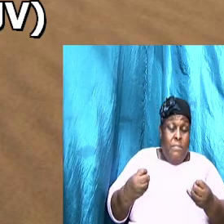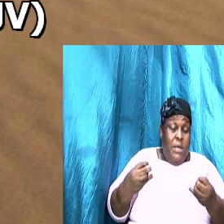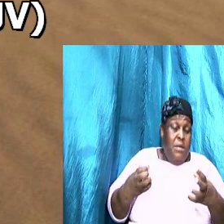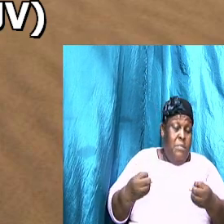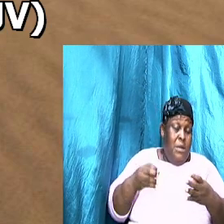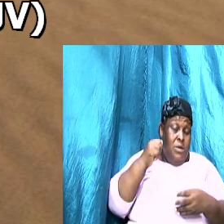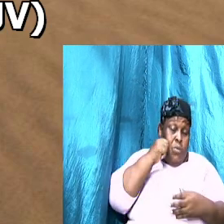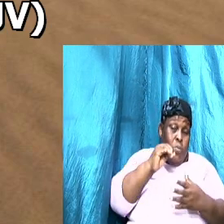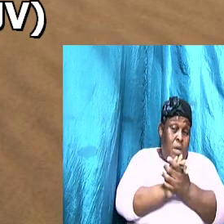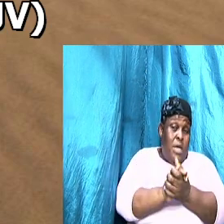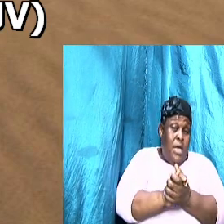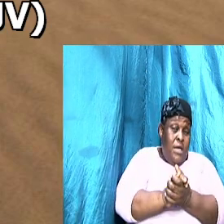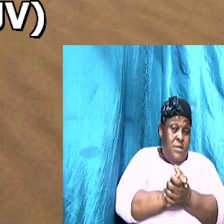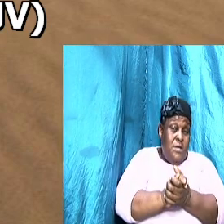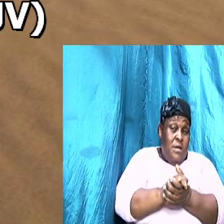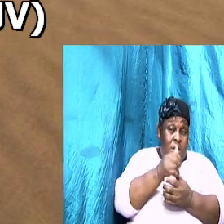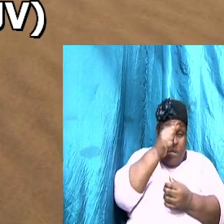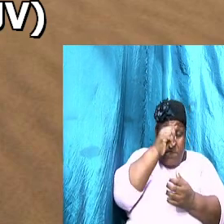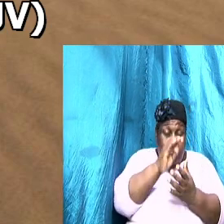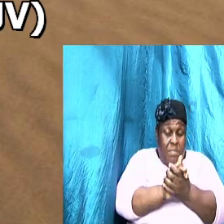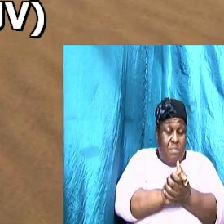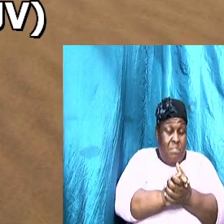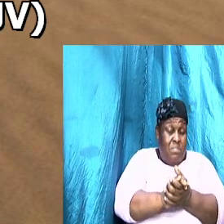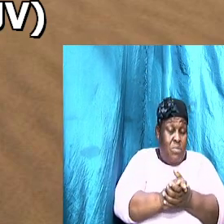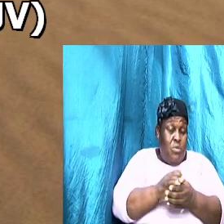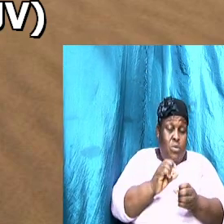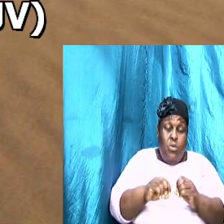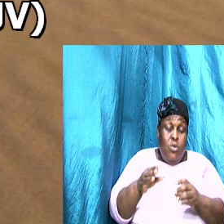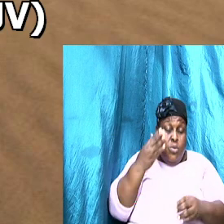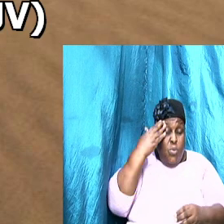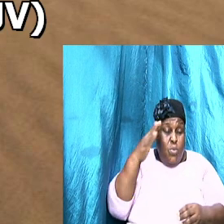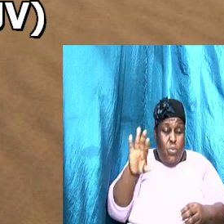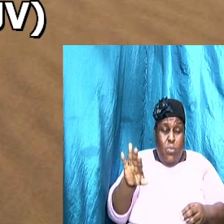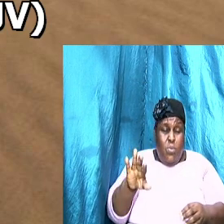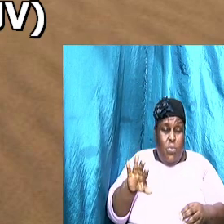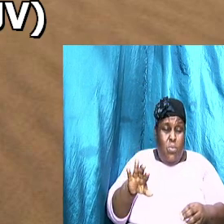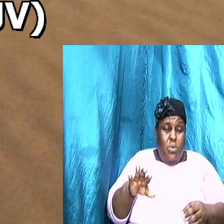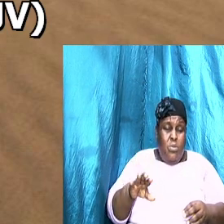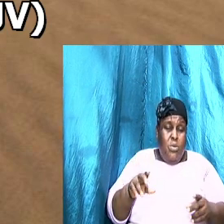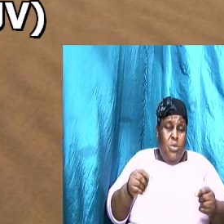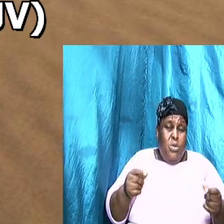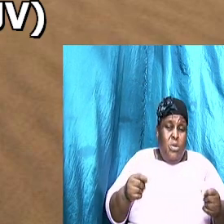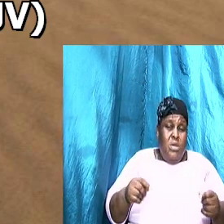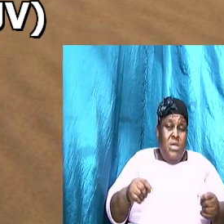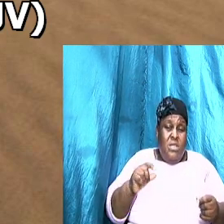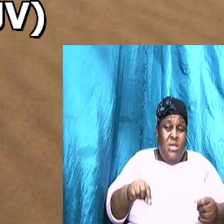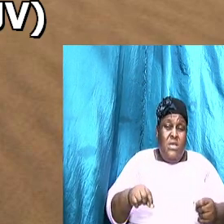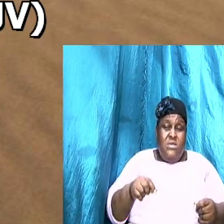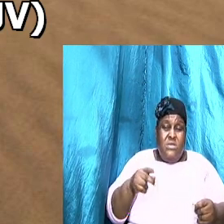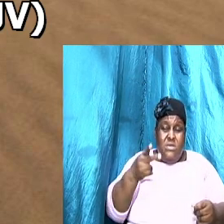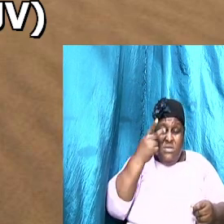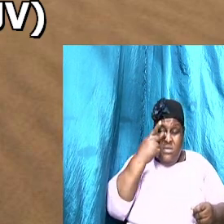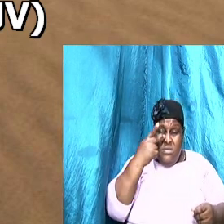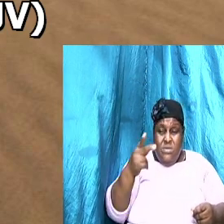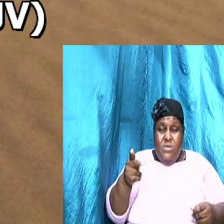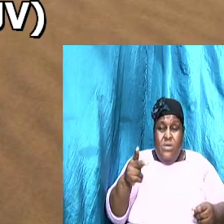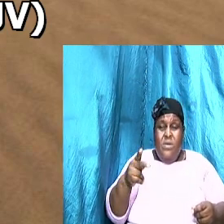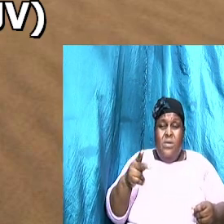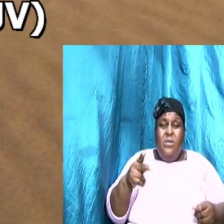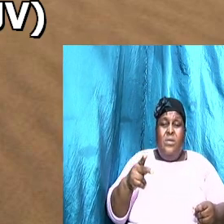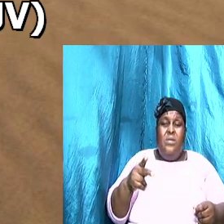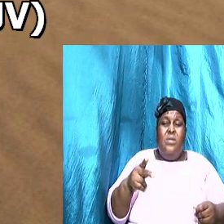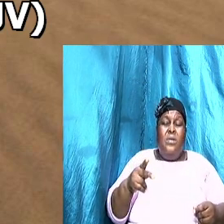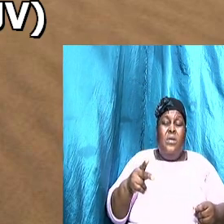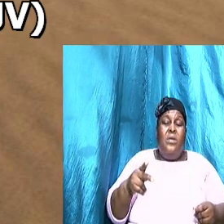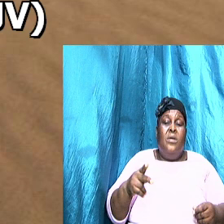and this is not saying that men don't know what they're doing and wives know what they're doing no this is showing the complementary aspect